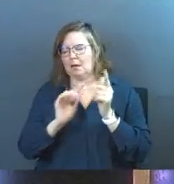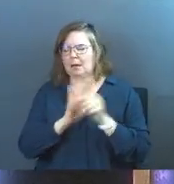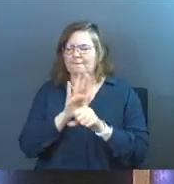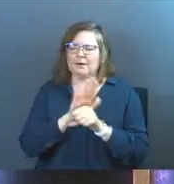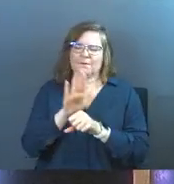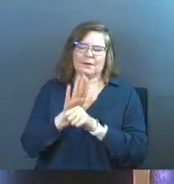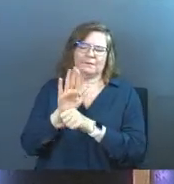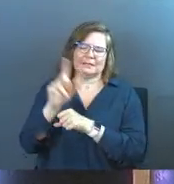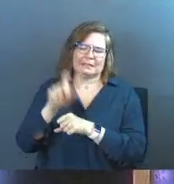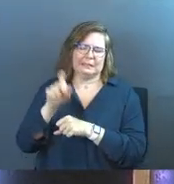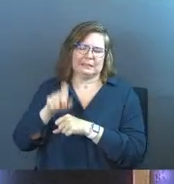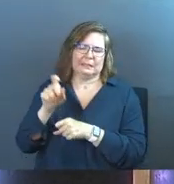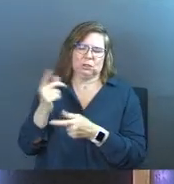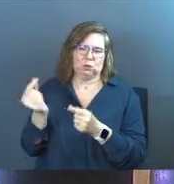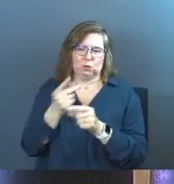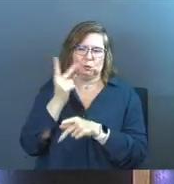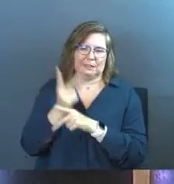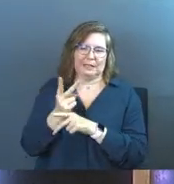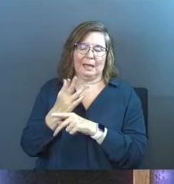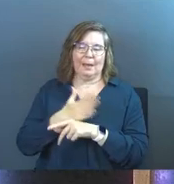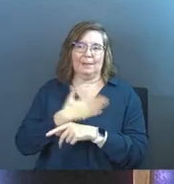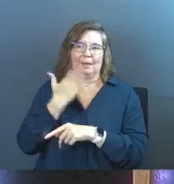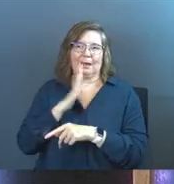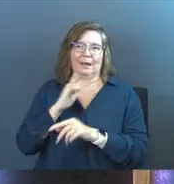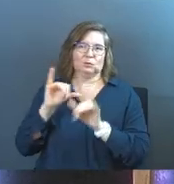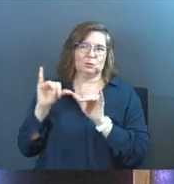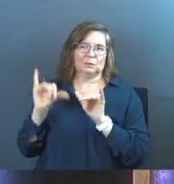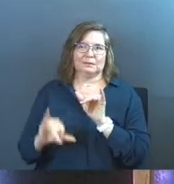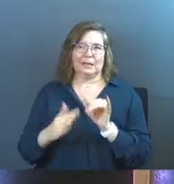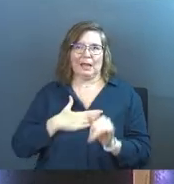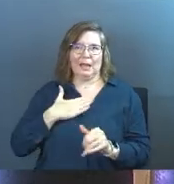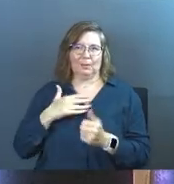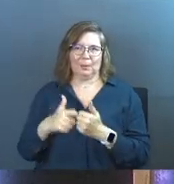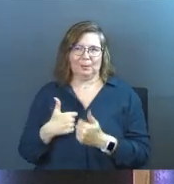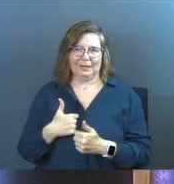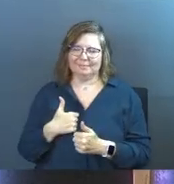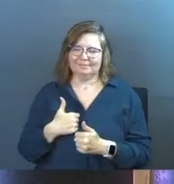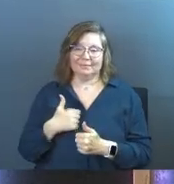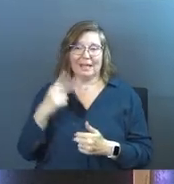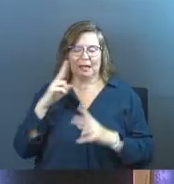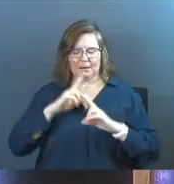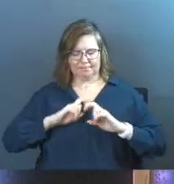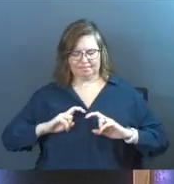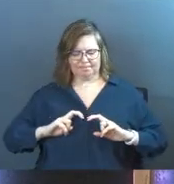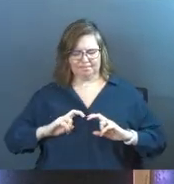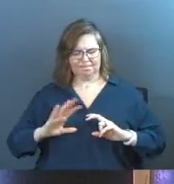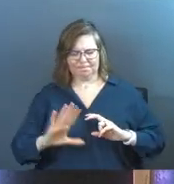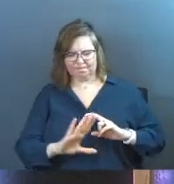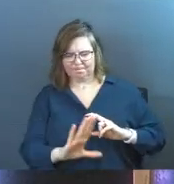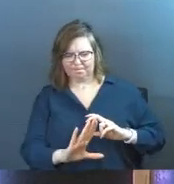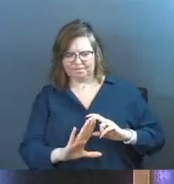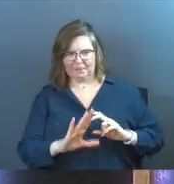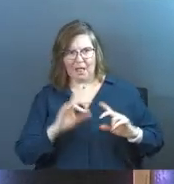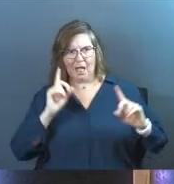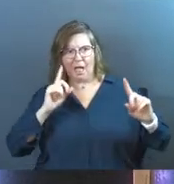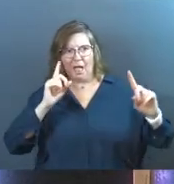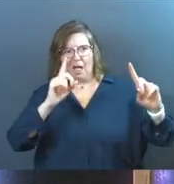to do all of the things in order to keep God happy with me from day to day. And God saw that spirit in me and he said, why are you striving?